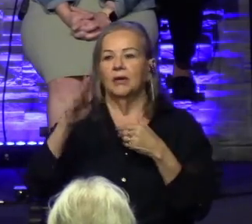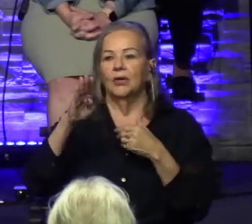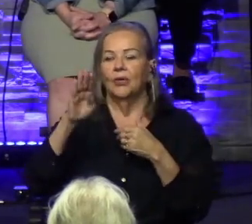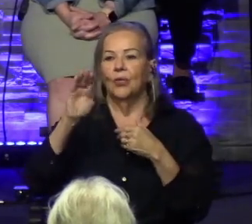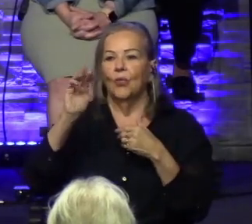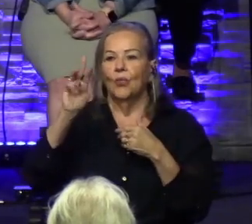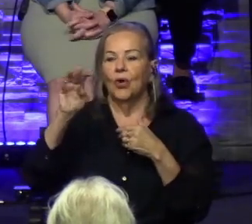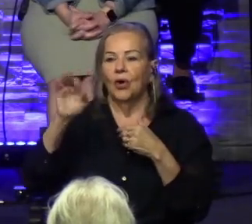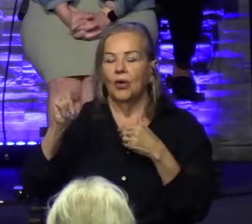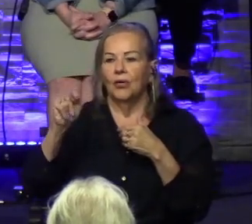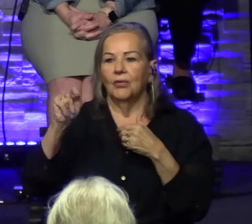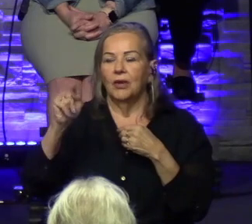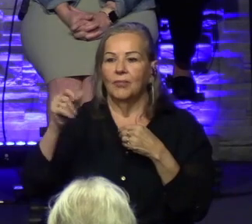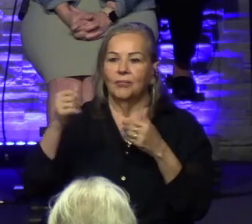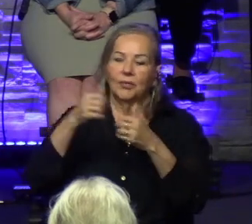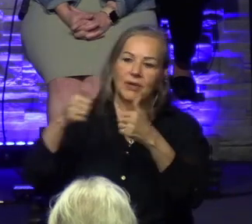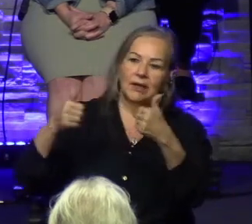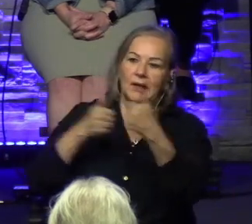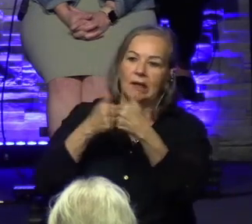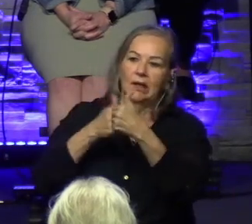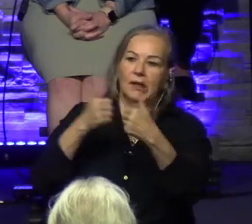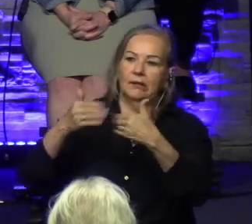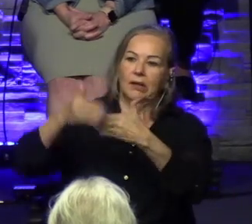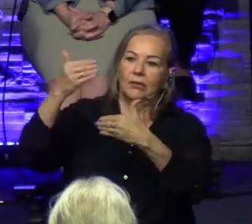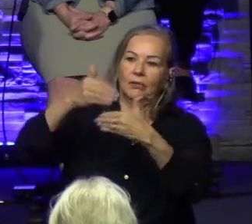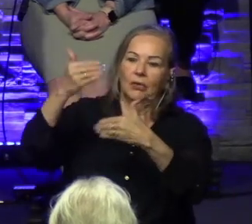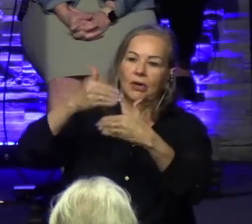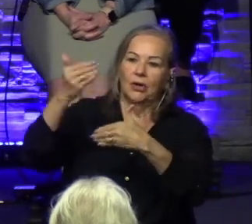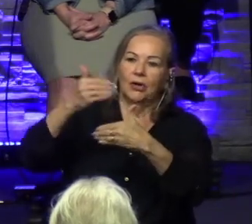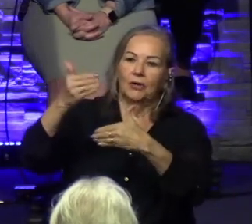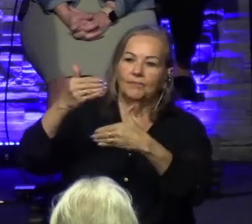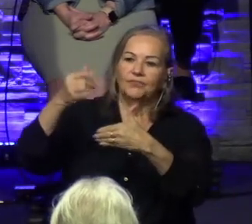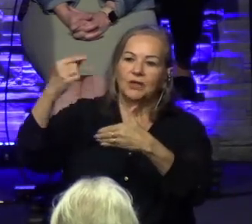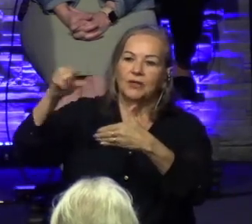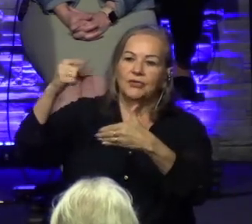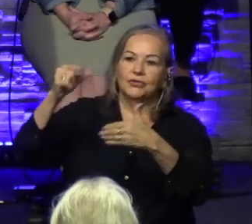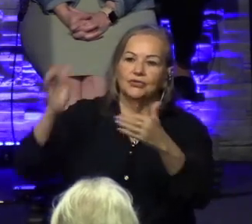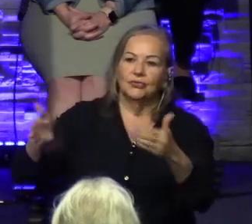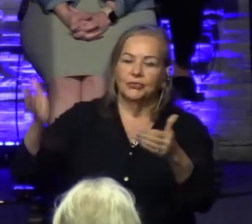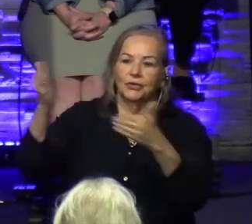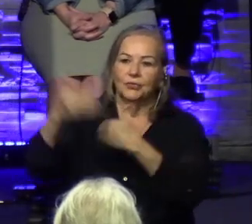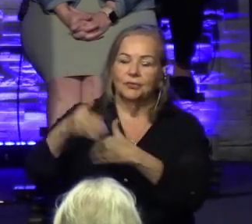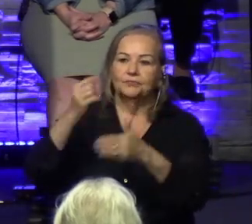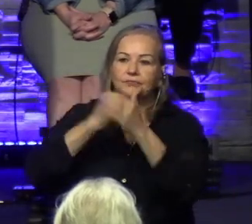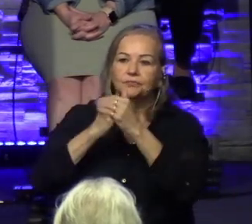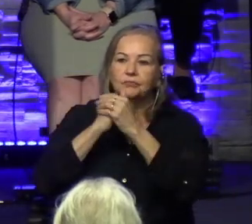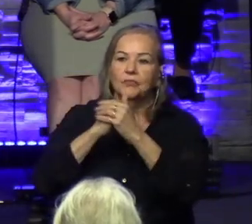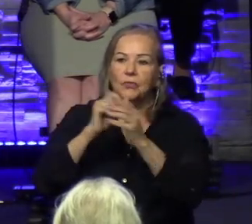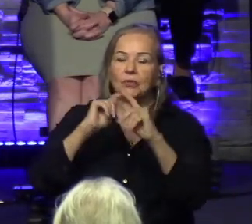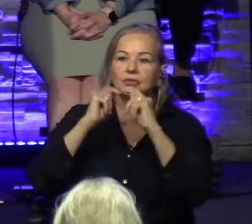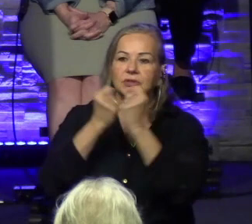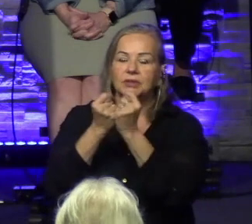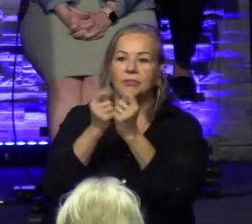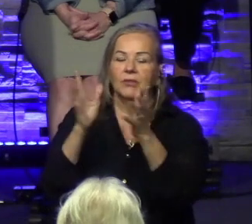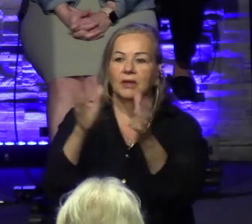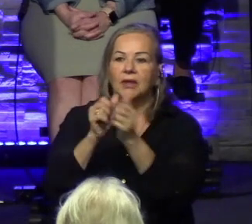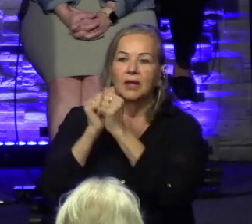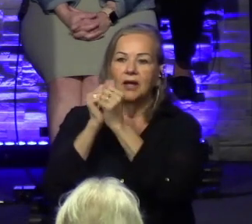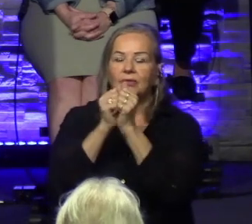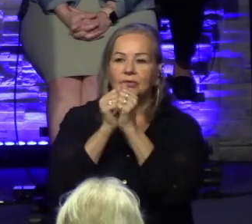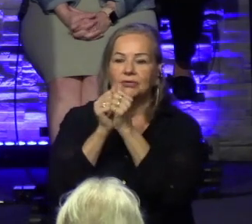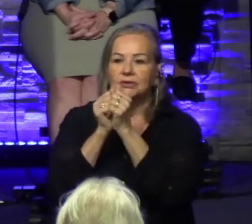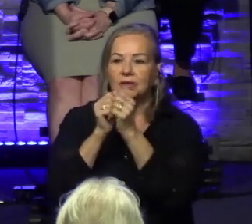there's more things back there. Off to this side, down those steps, is a green room where the worship team gathers before service so they can just